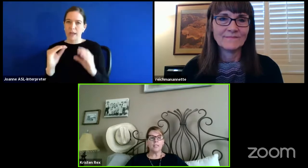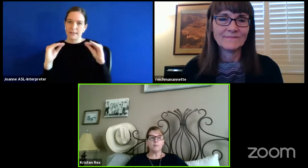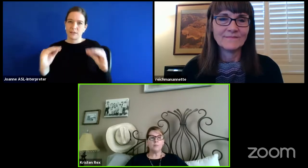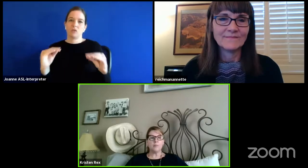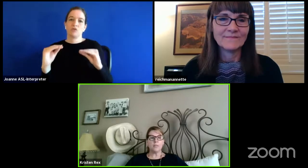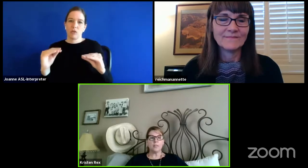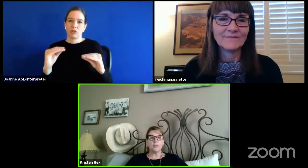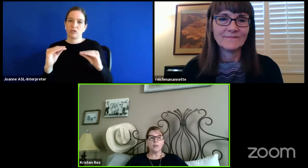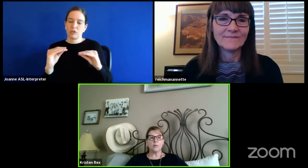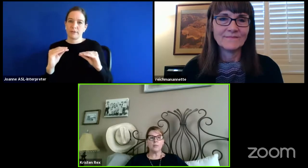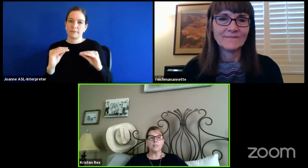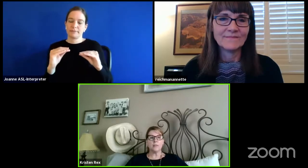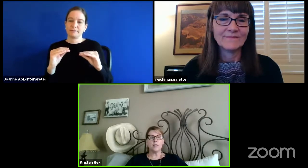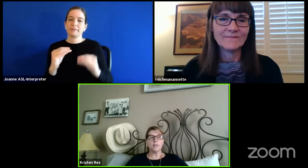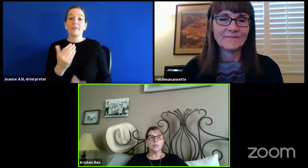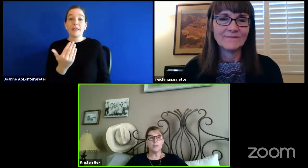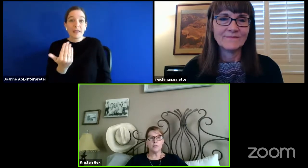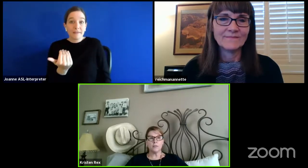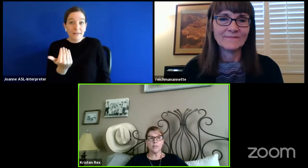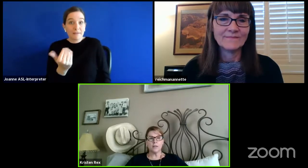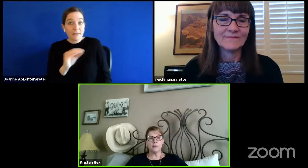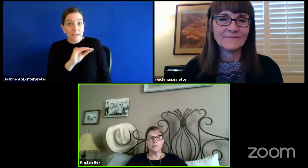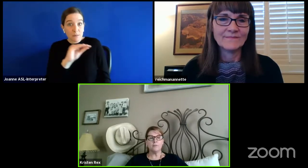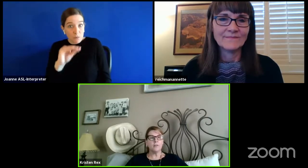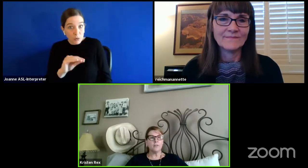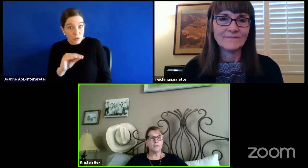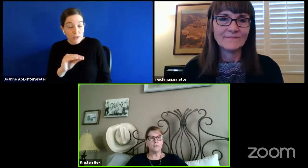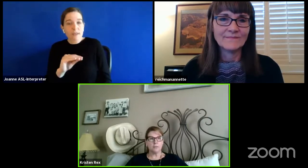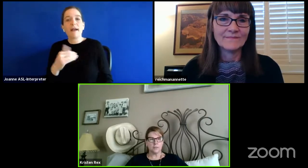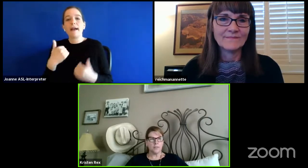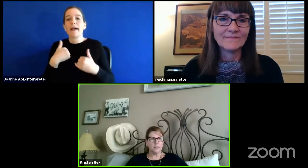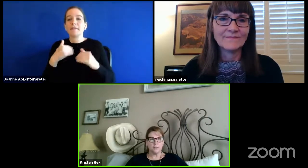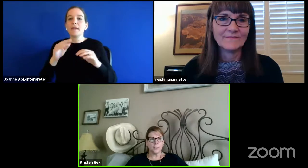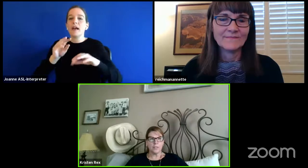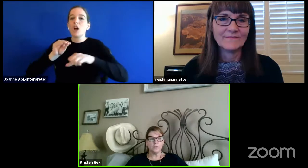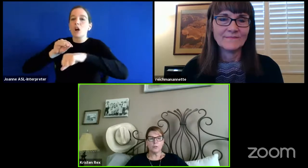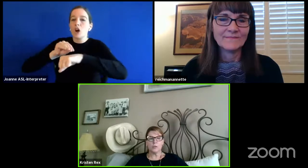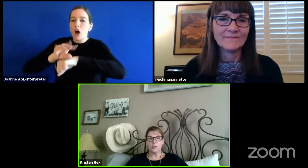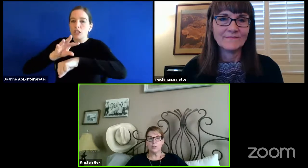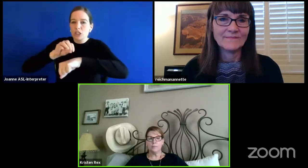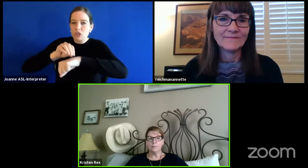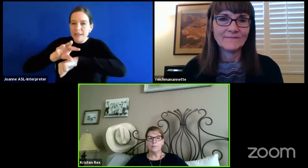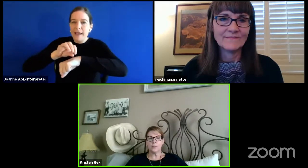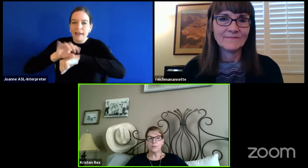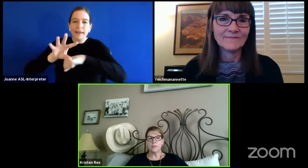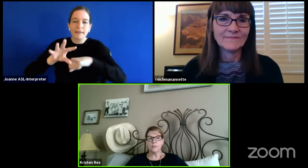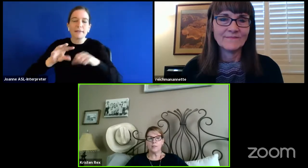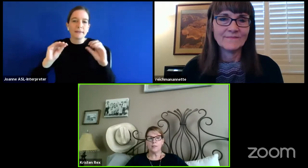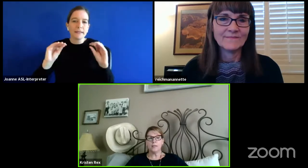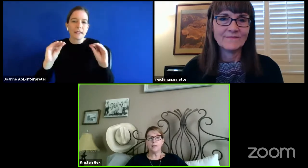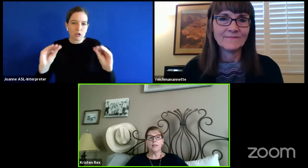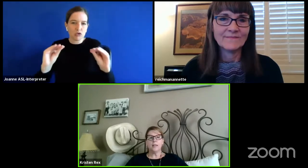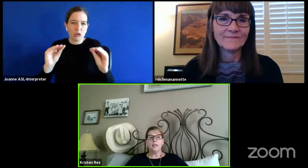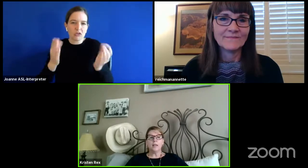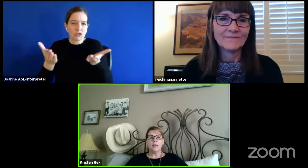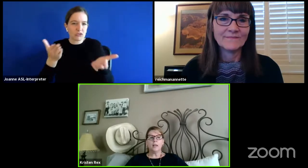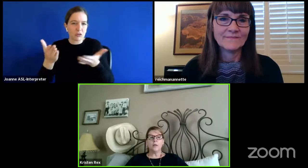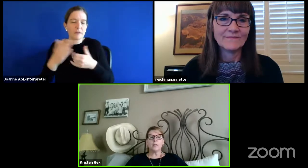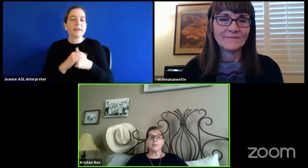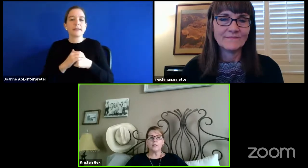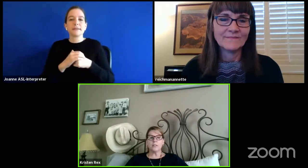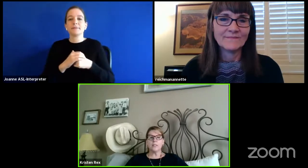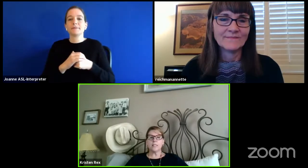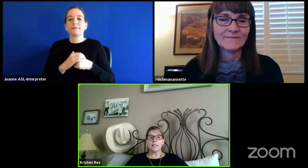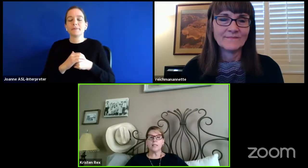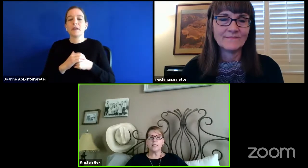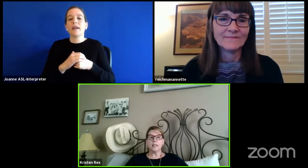15% are receiving consultative, consultative instruction service. And